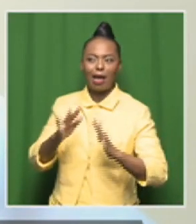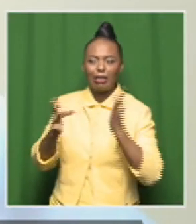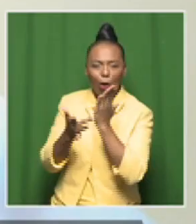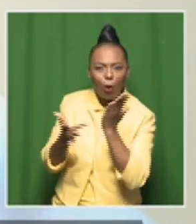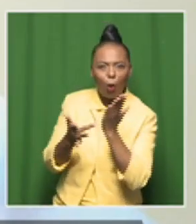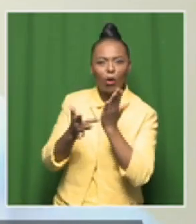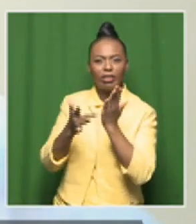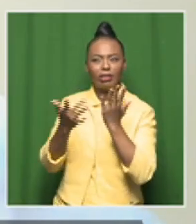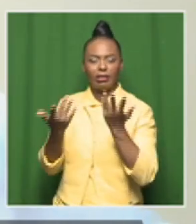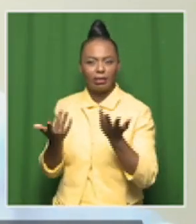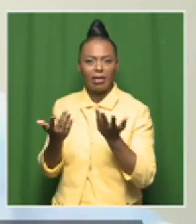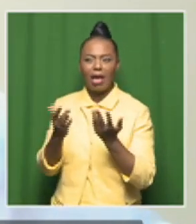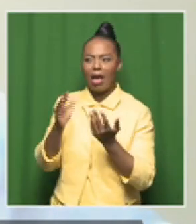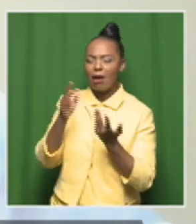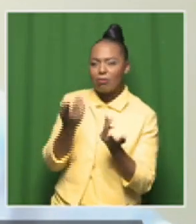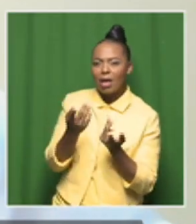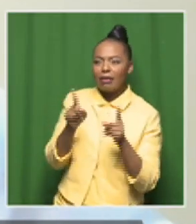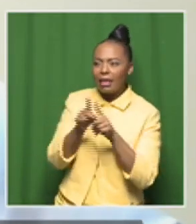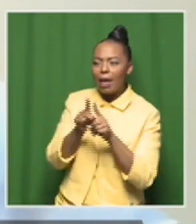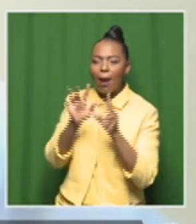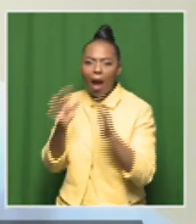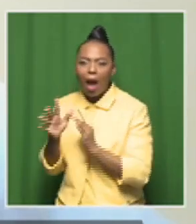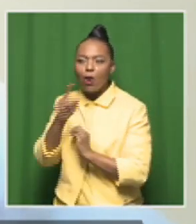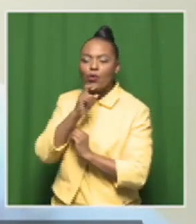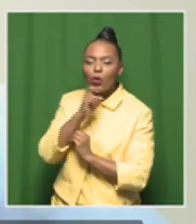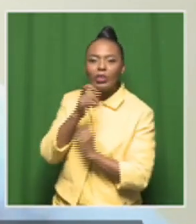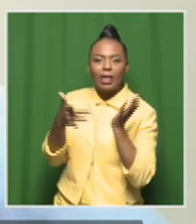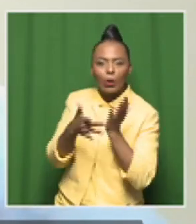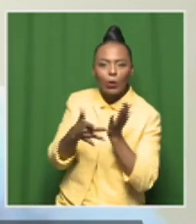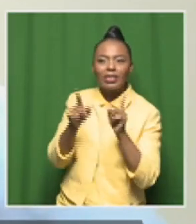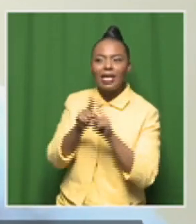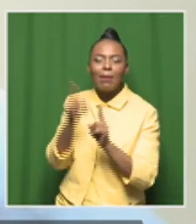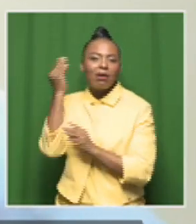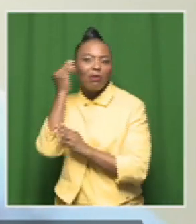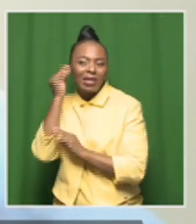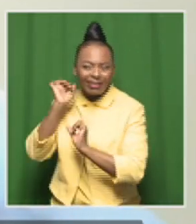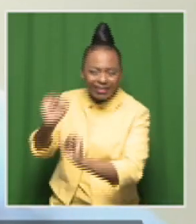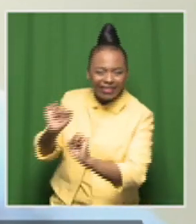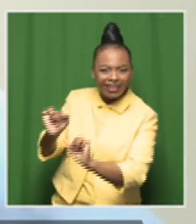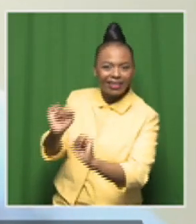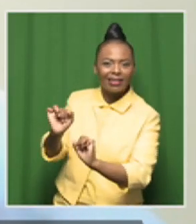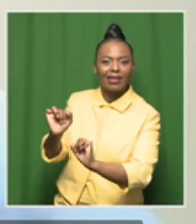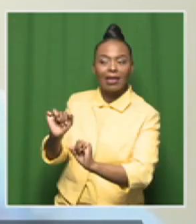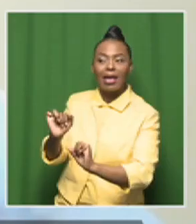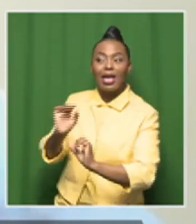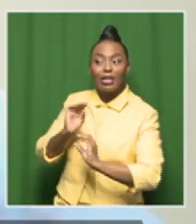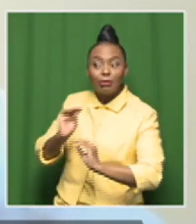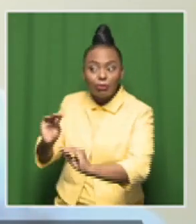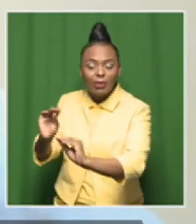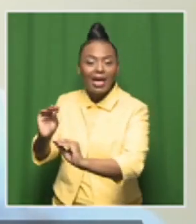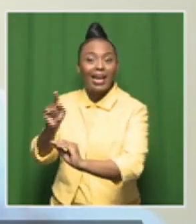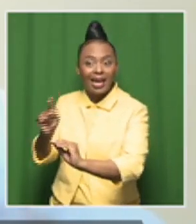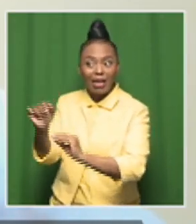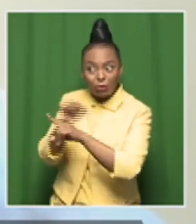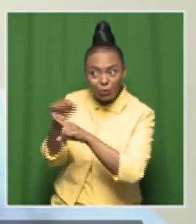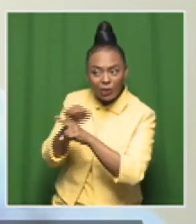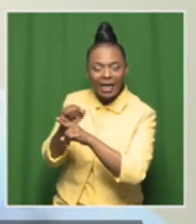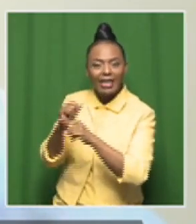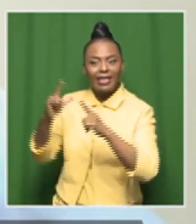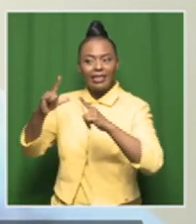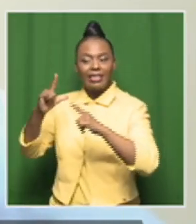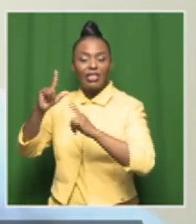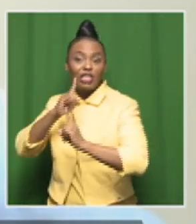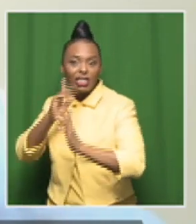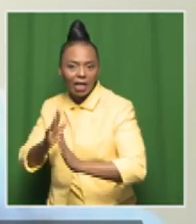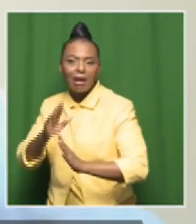and addressing the use of technology and the data that it provides to allow the teacher to better improve their teaching